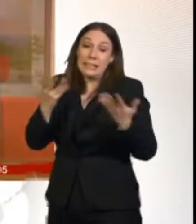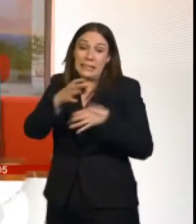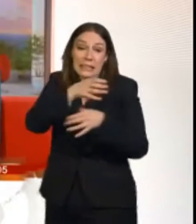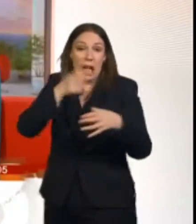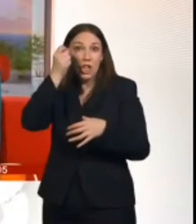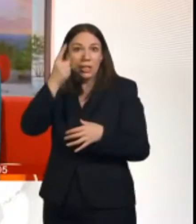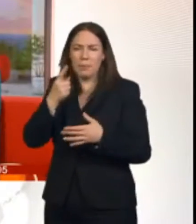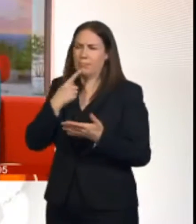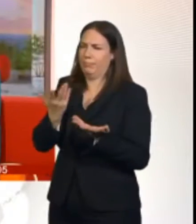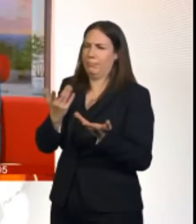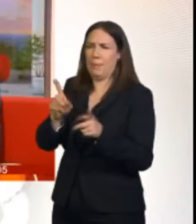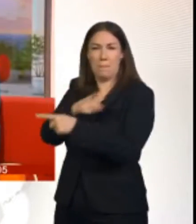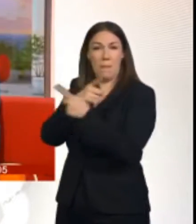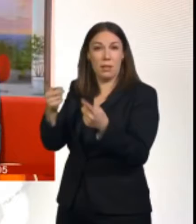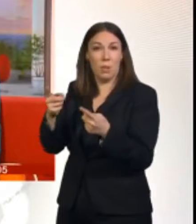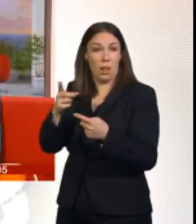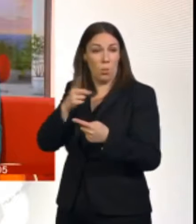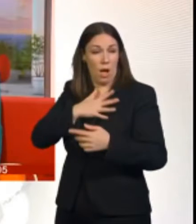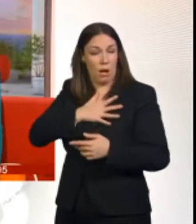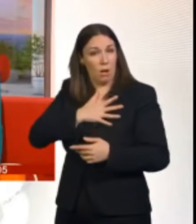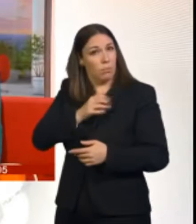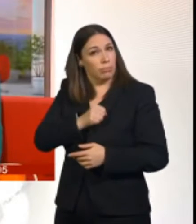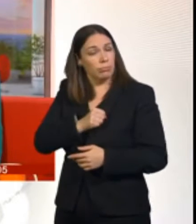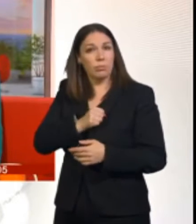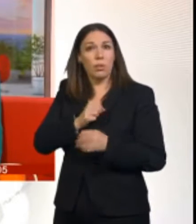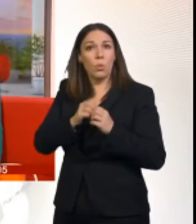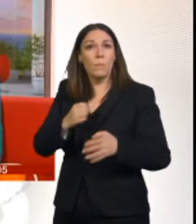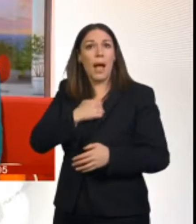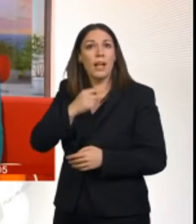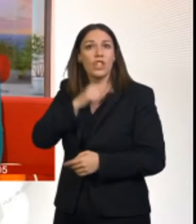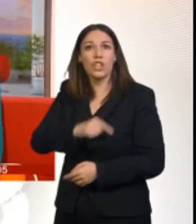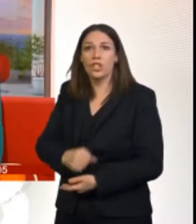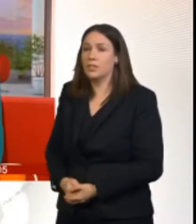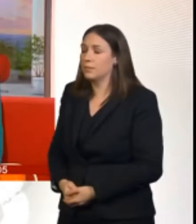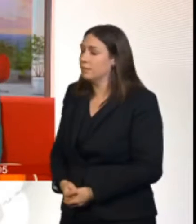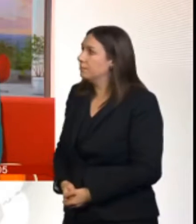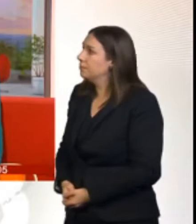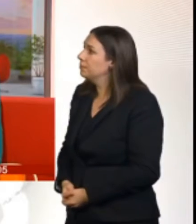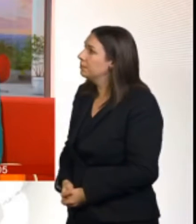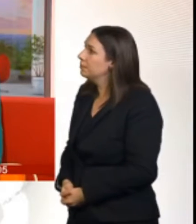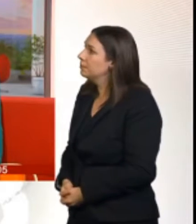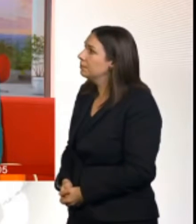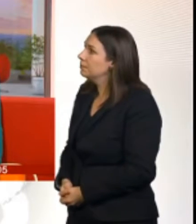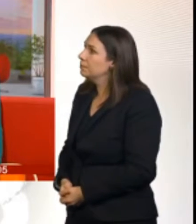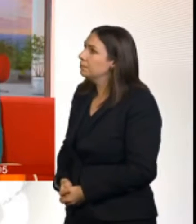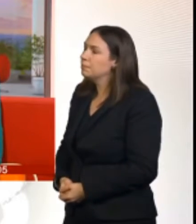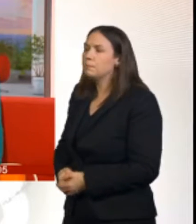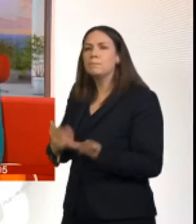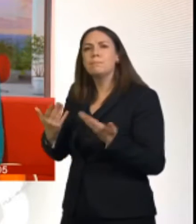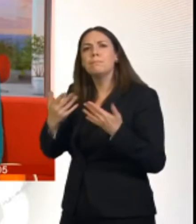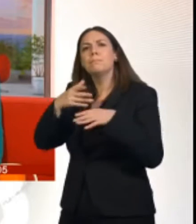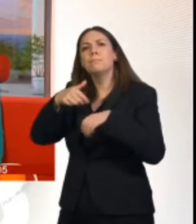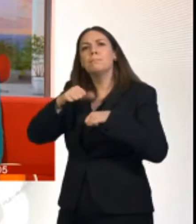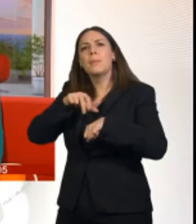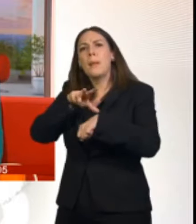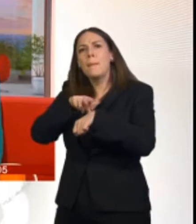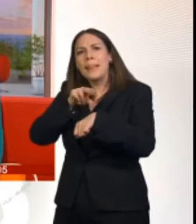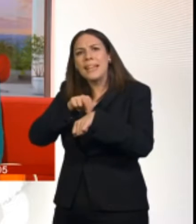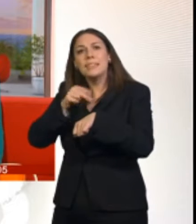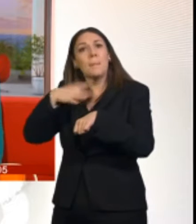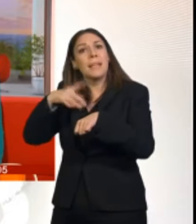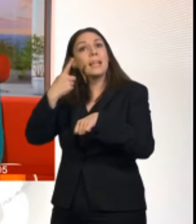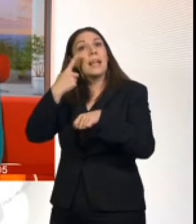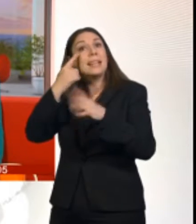There are profound legal and ethical challenges to overcome before facial recognition technology can be regularly